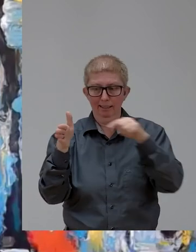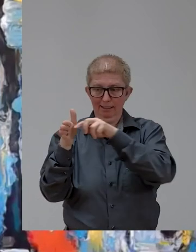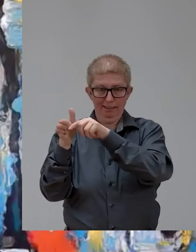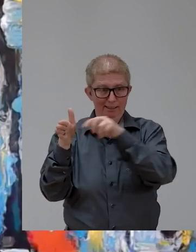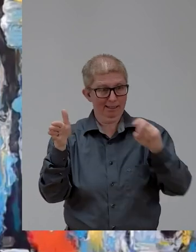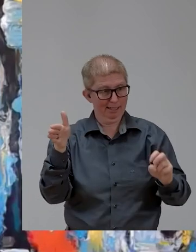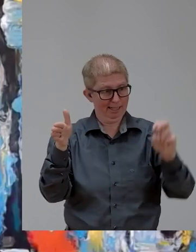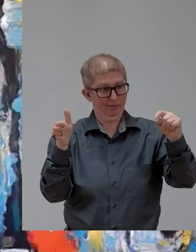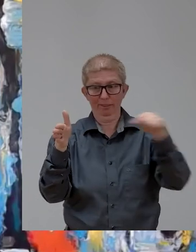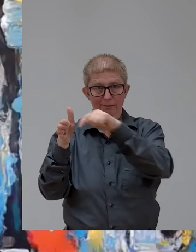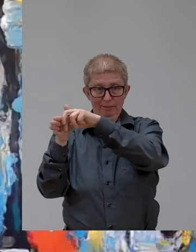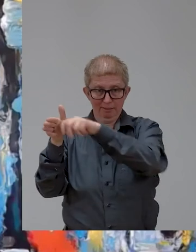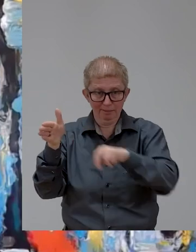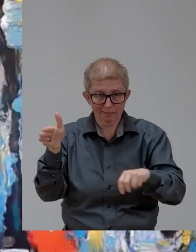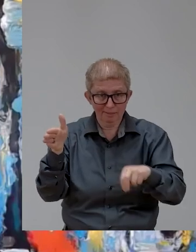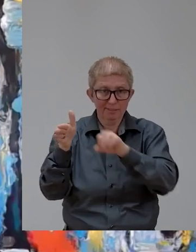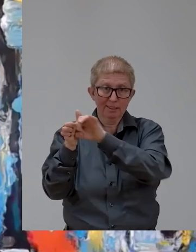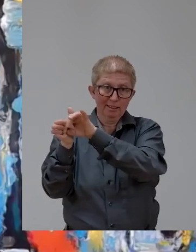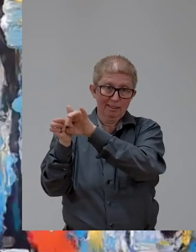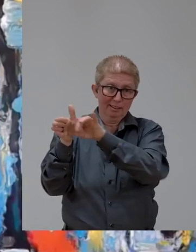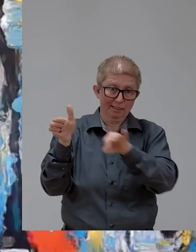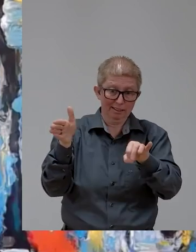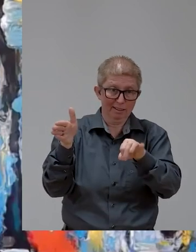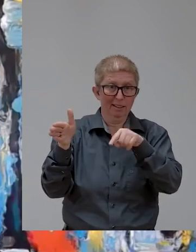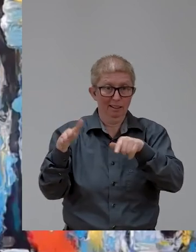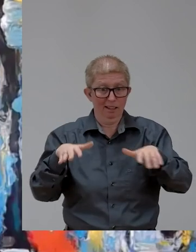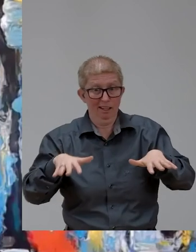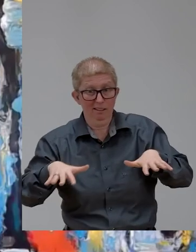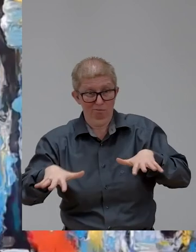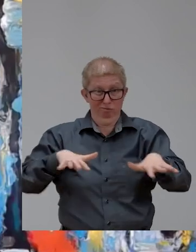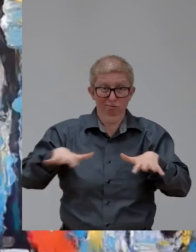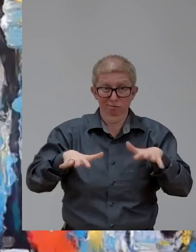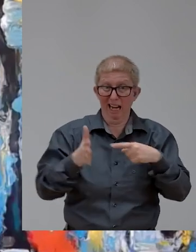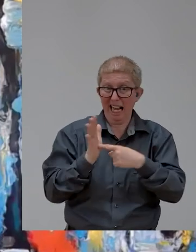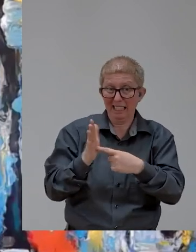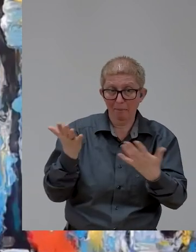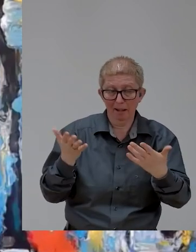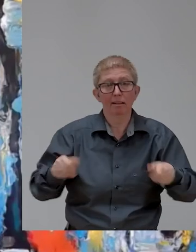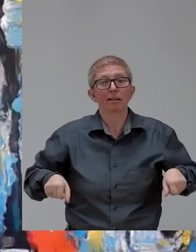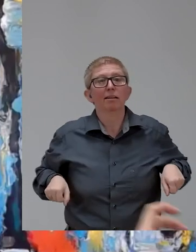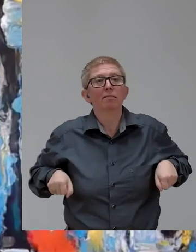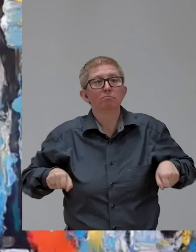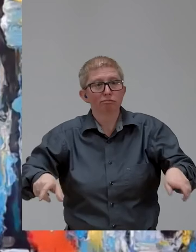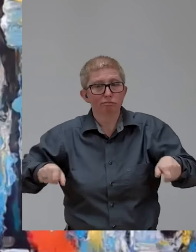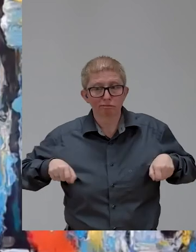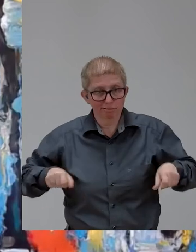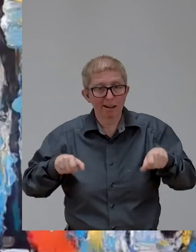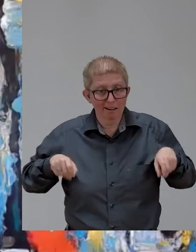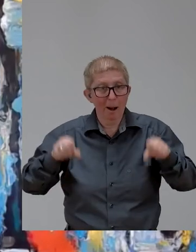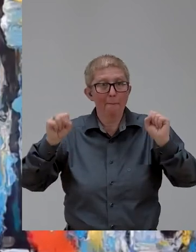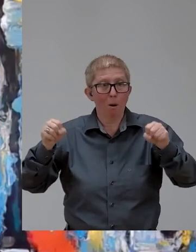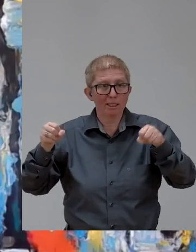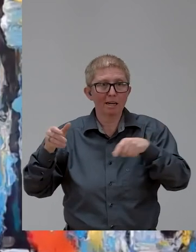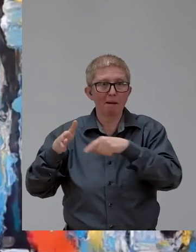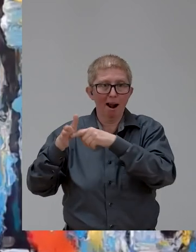of the rails of the stairs. And whenever there was an earthquake or some emergency, he just slid down on his armpits